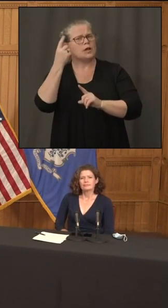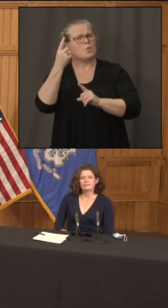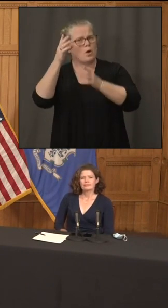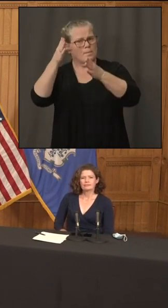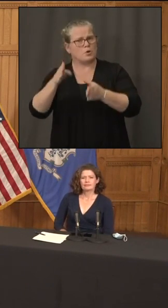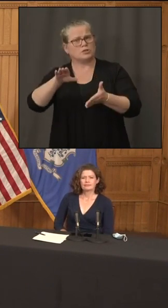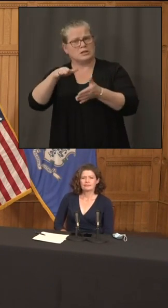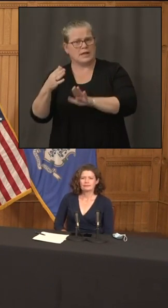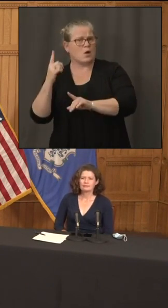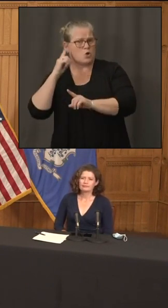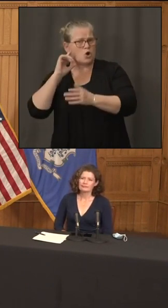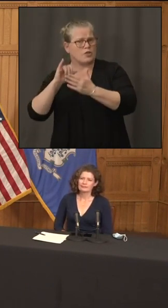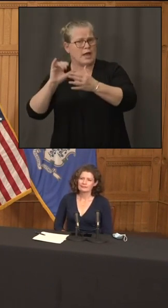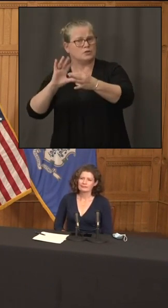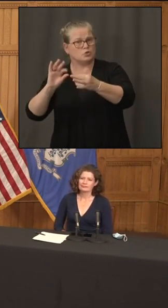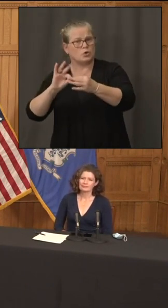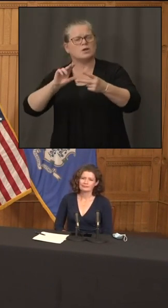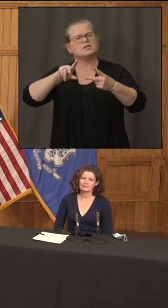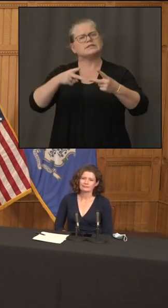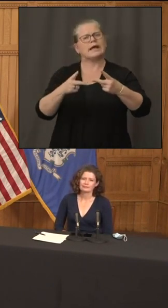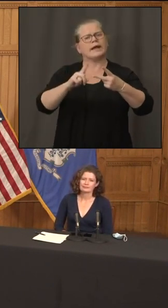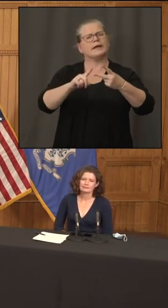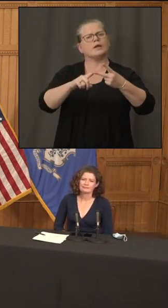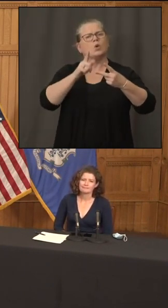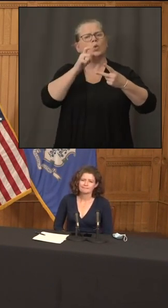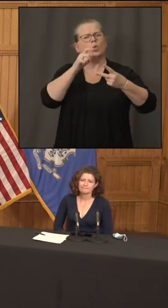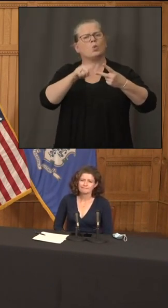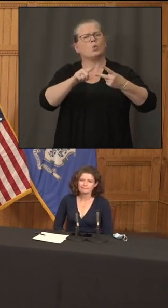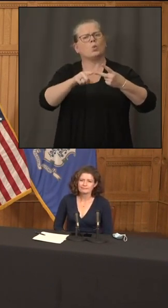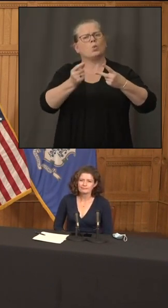information on the um other person who died